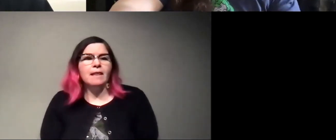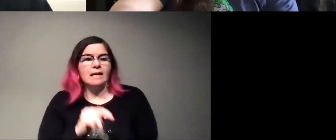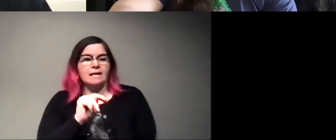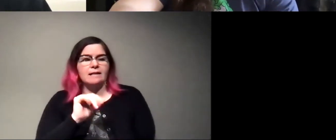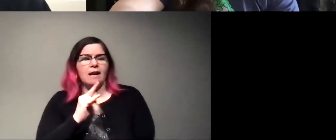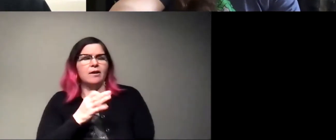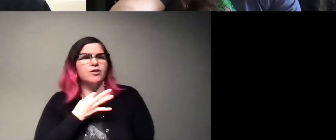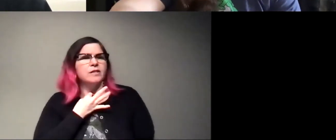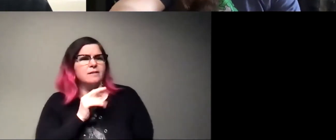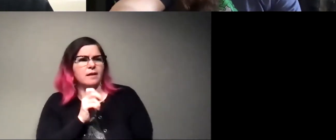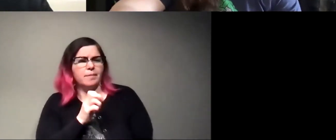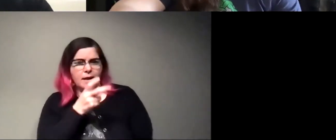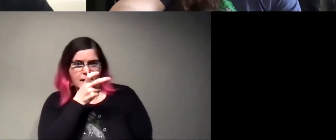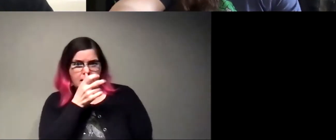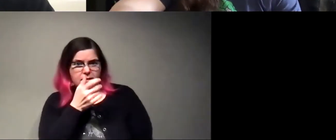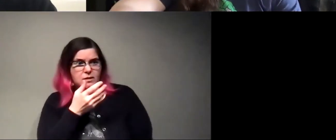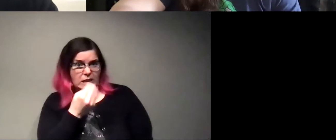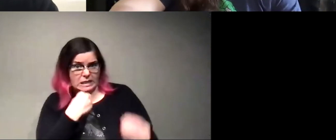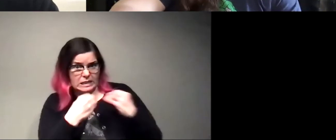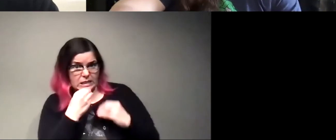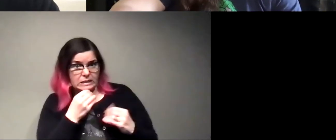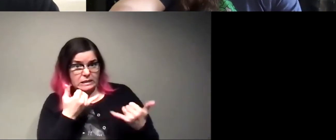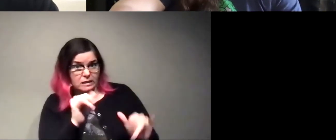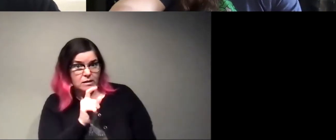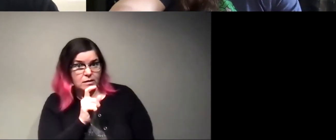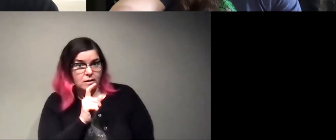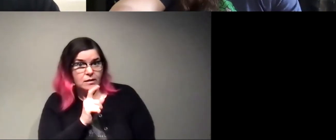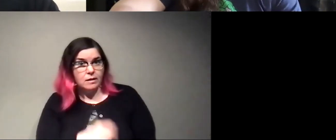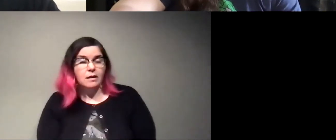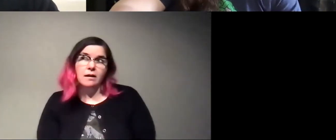do zombie ants still eat? Uh,